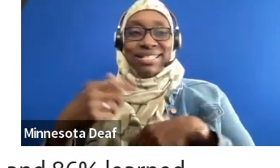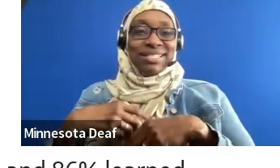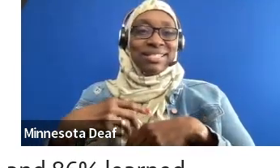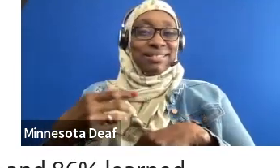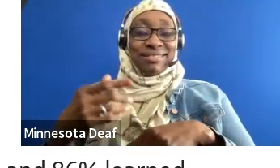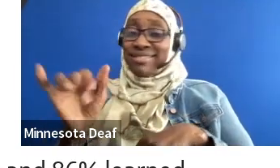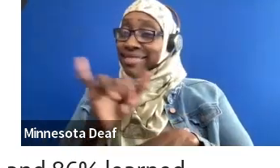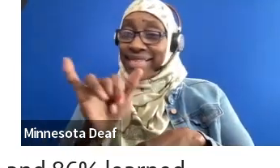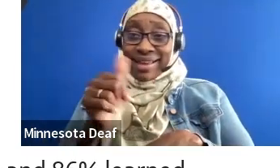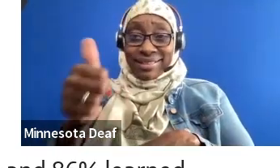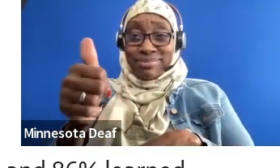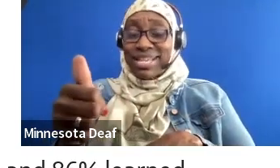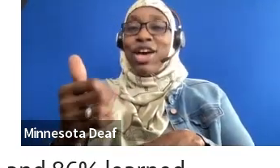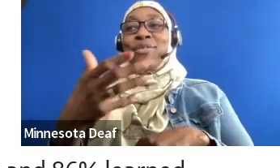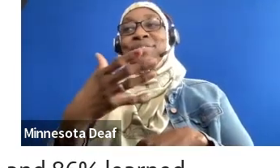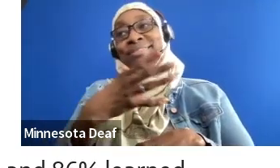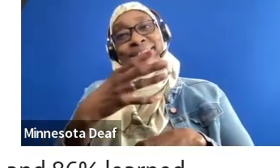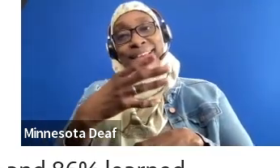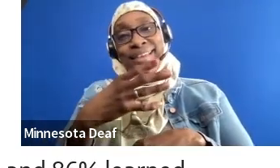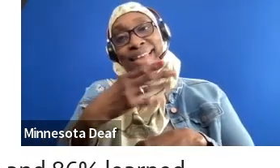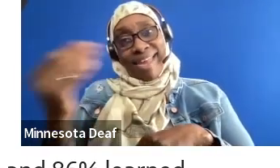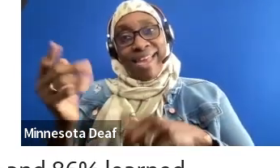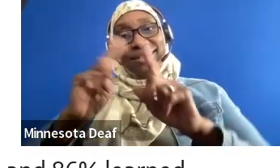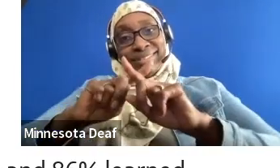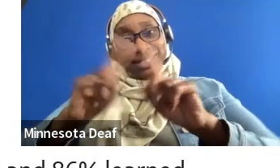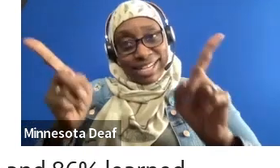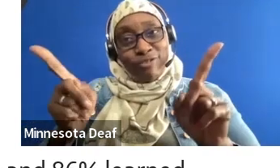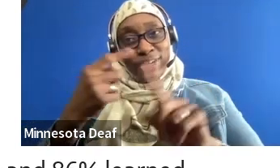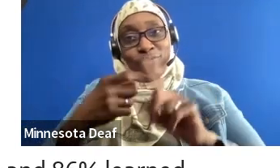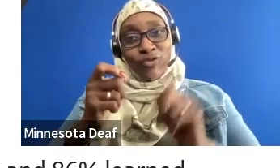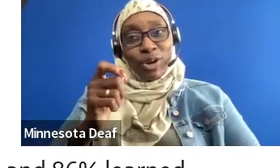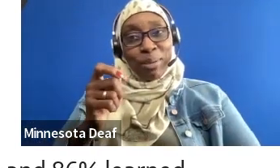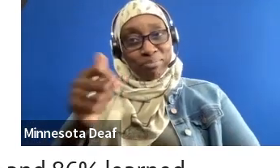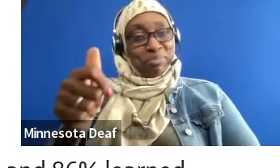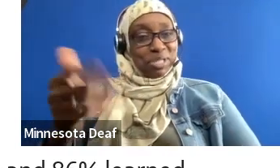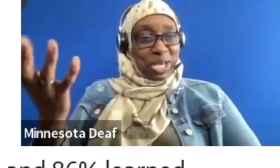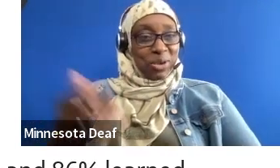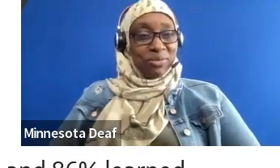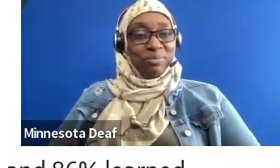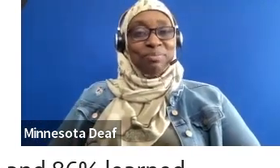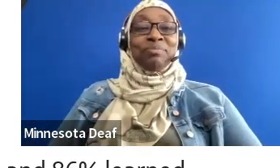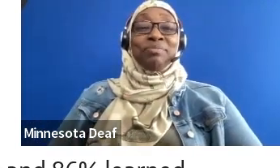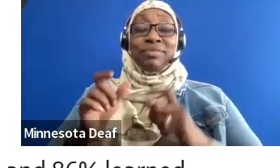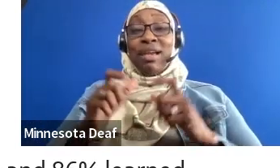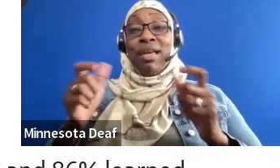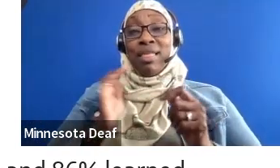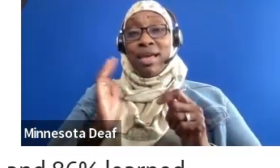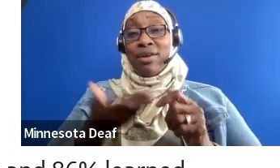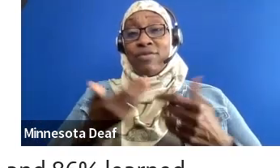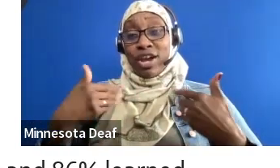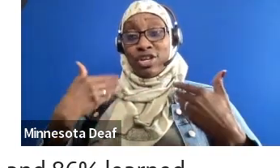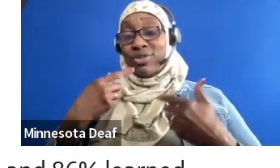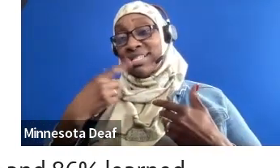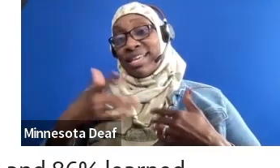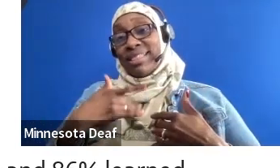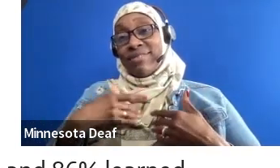-advocacy that we teach, and it makes me thrilled to hear that that's something they take away, too, right? A lot of our youth say that they feel more confident speaking